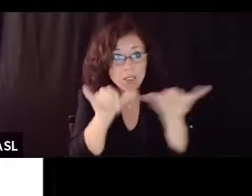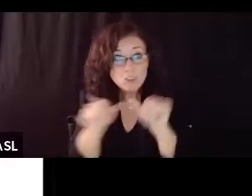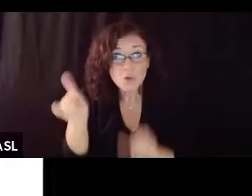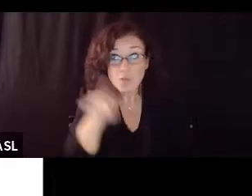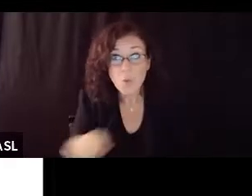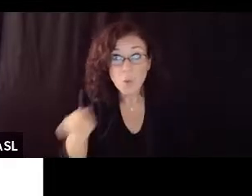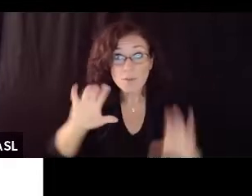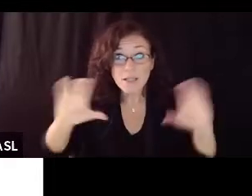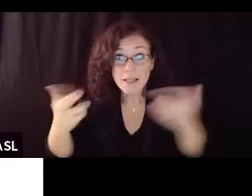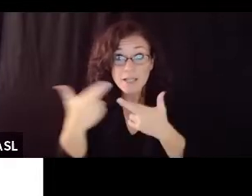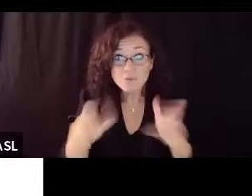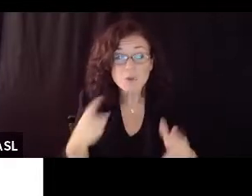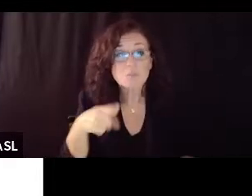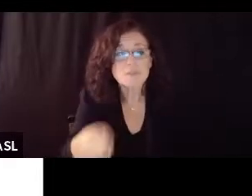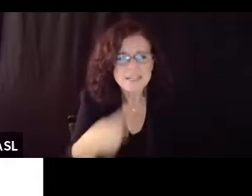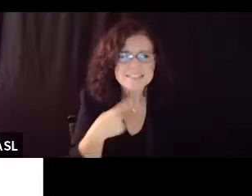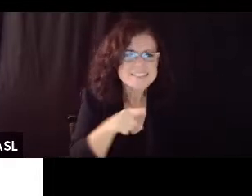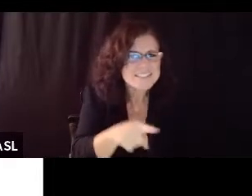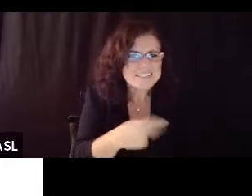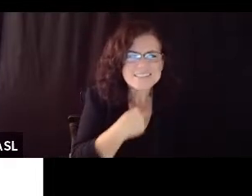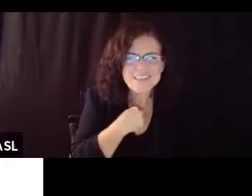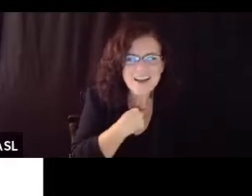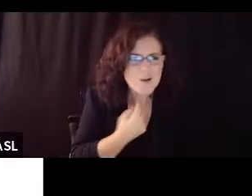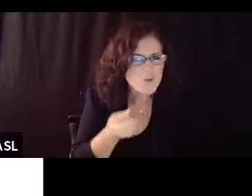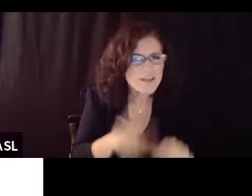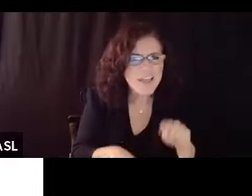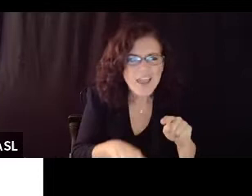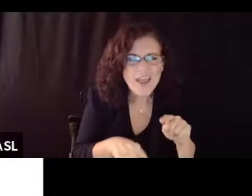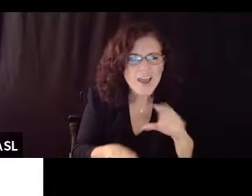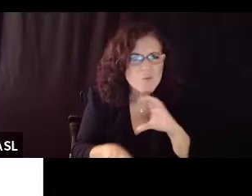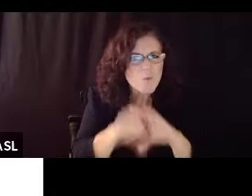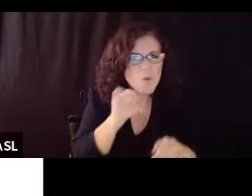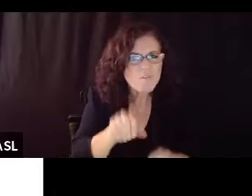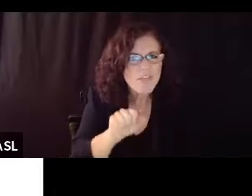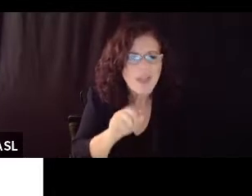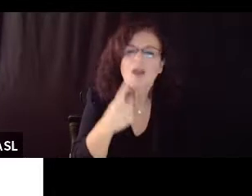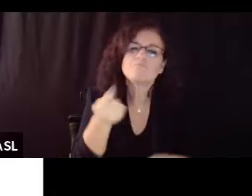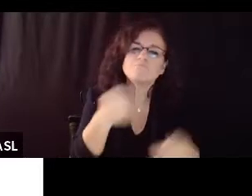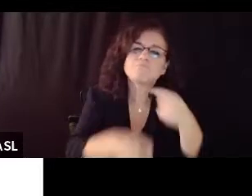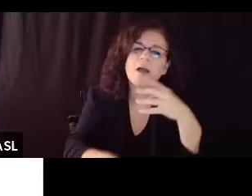uh and supplemental hepa filters can help remove those infectious particles